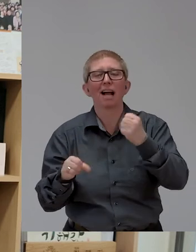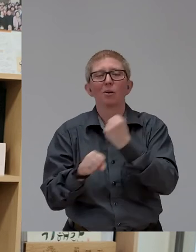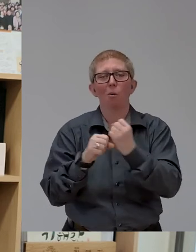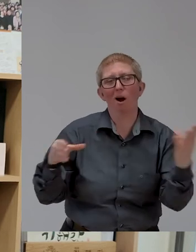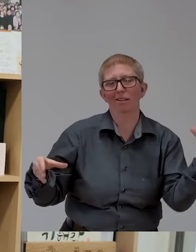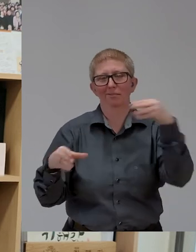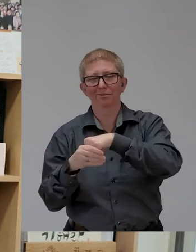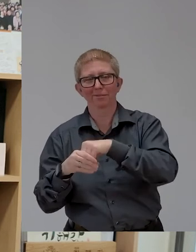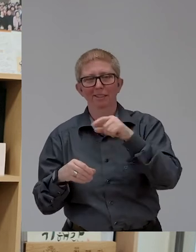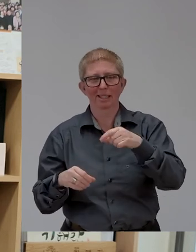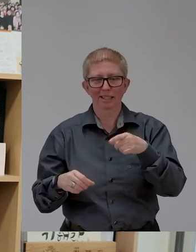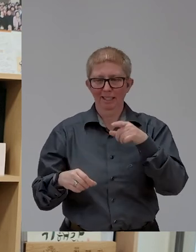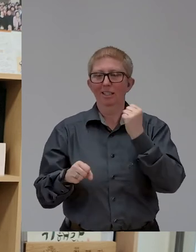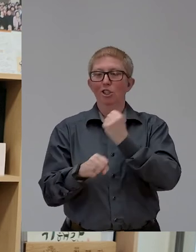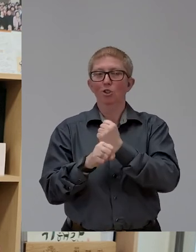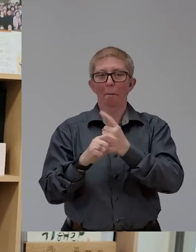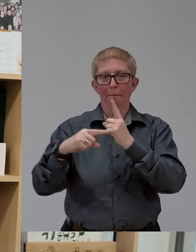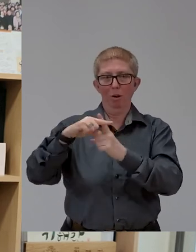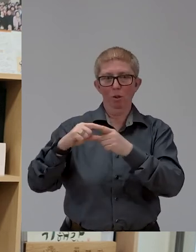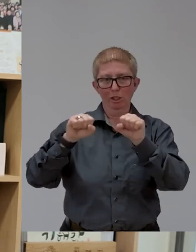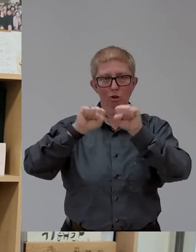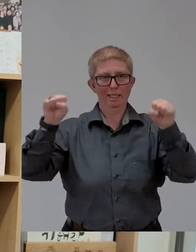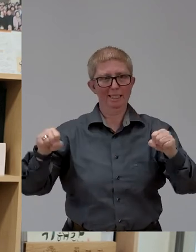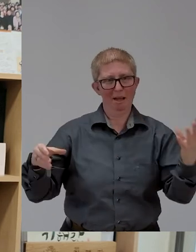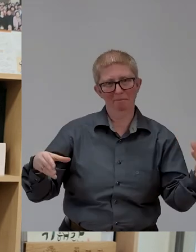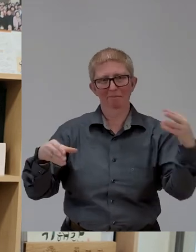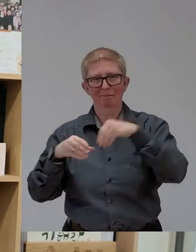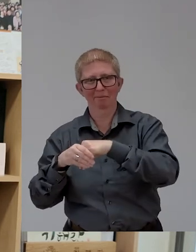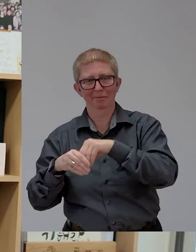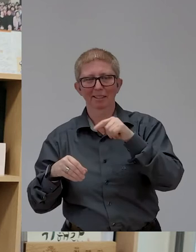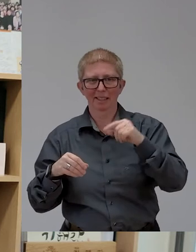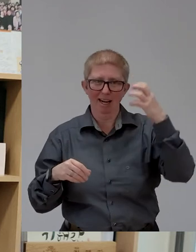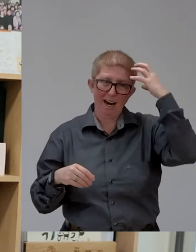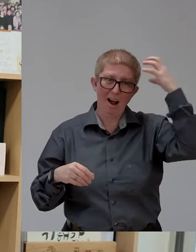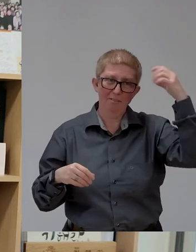a job.